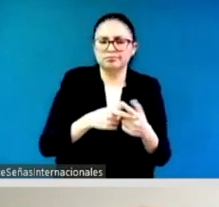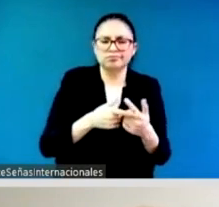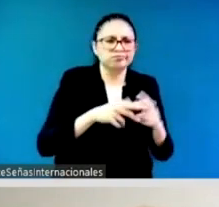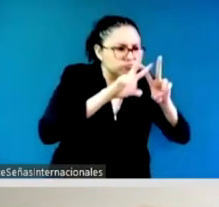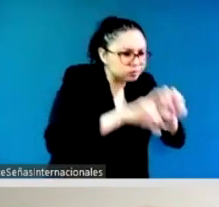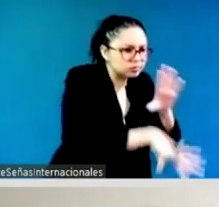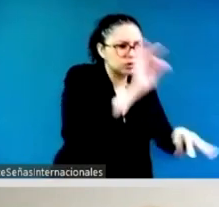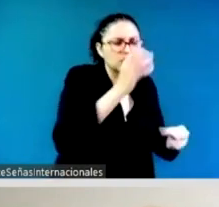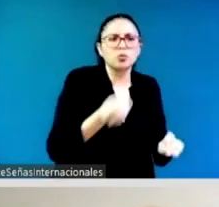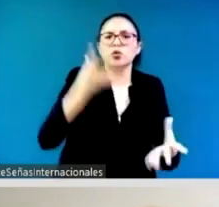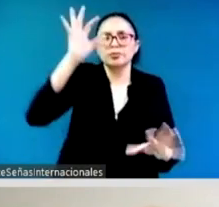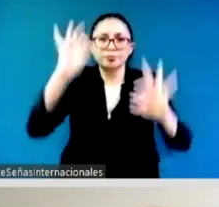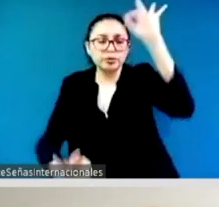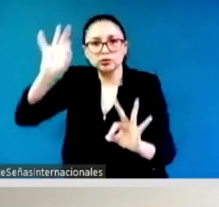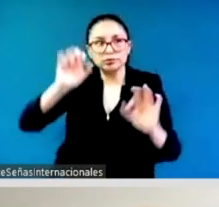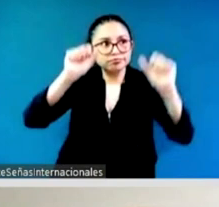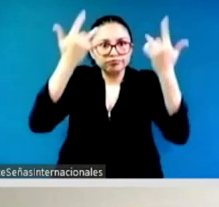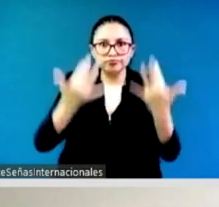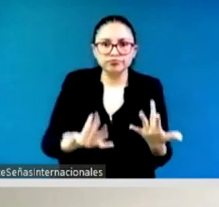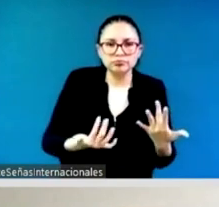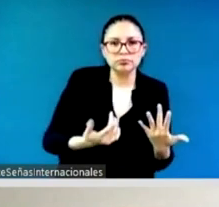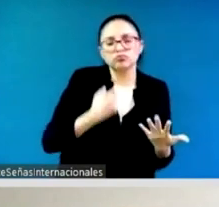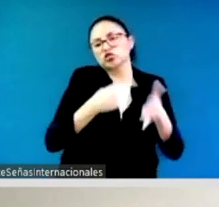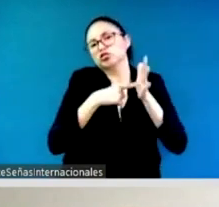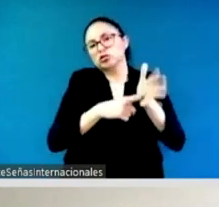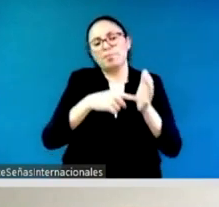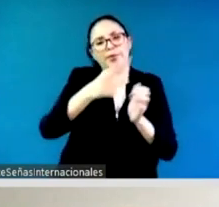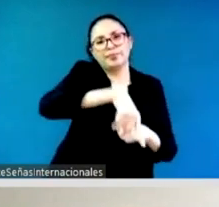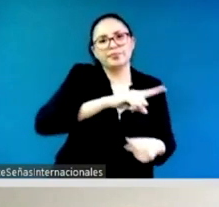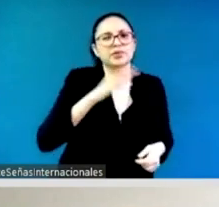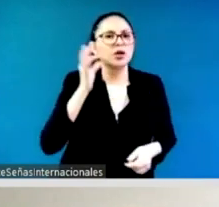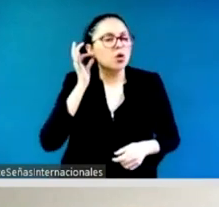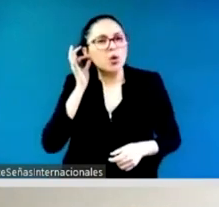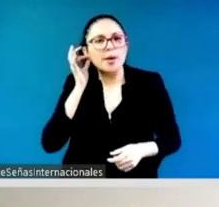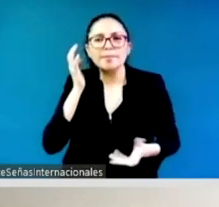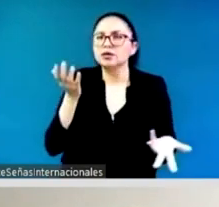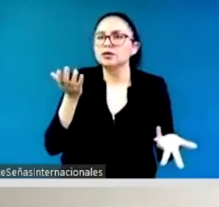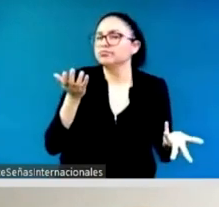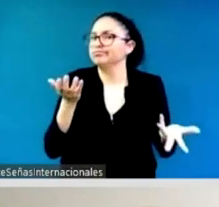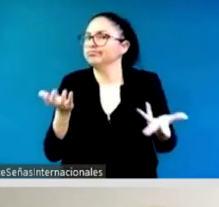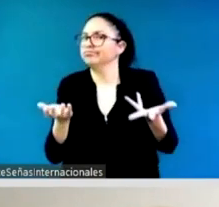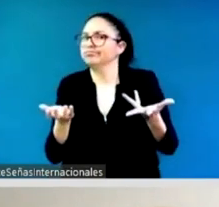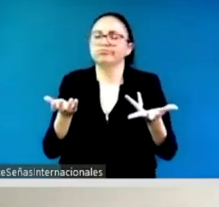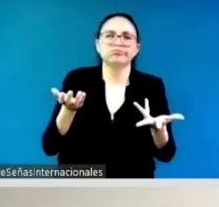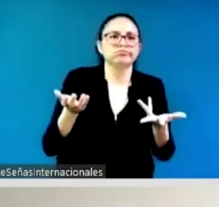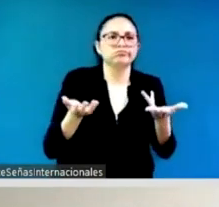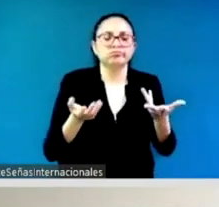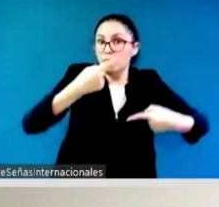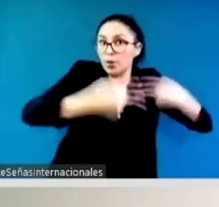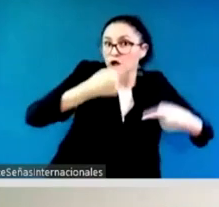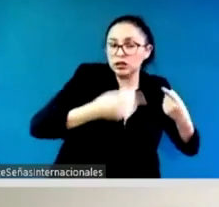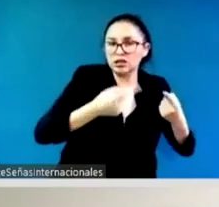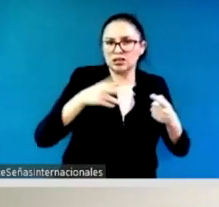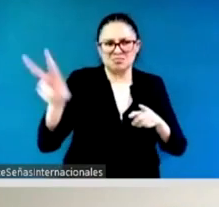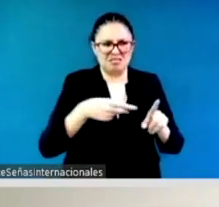are immersed in political violence so this allows us to gouge our progress and understand how can